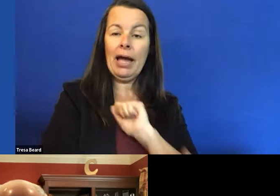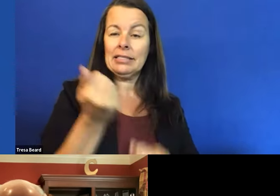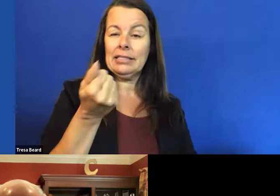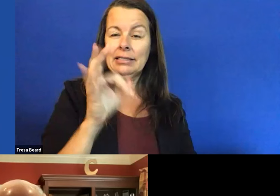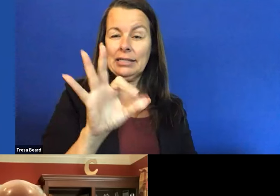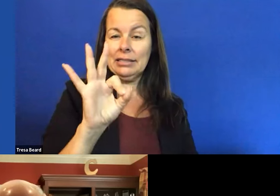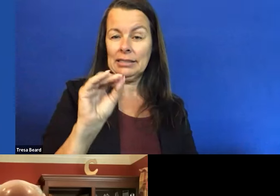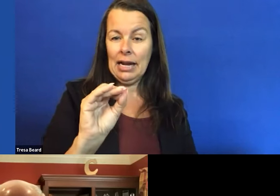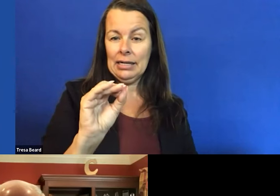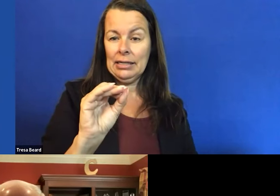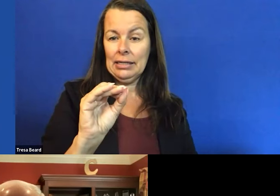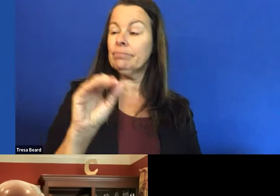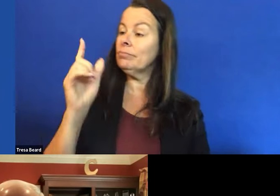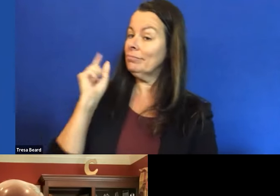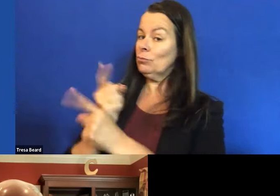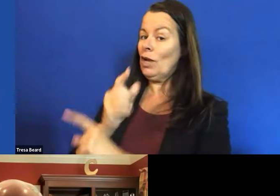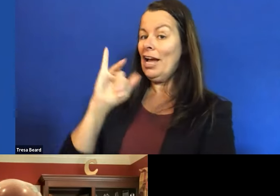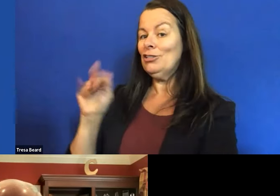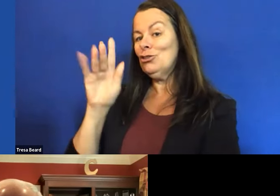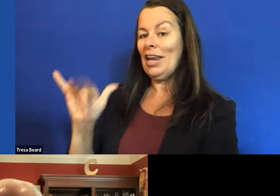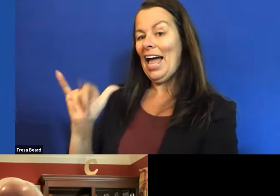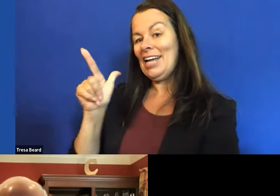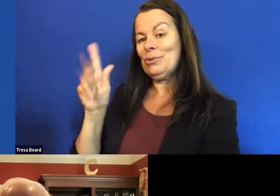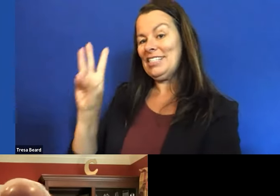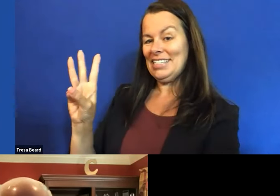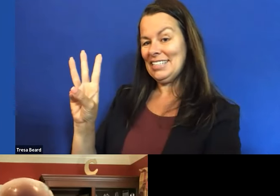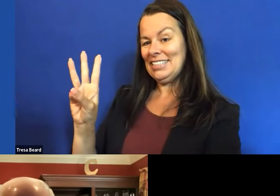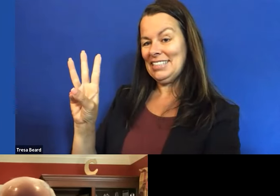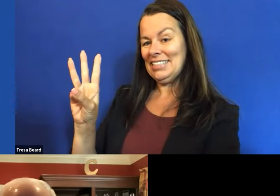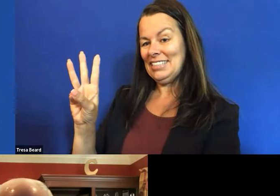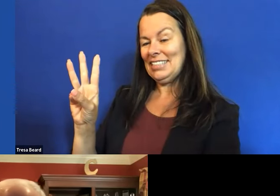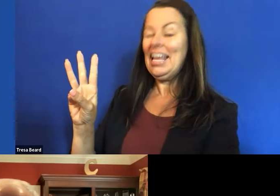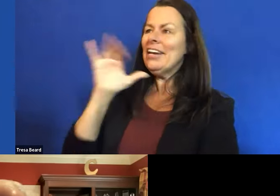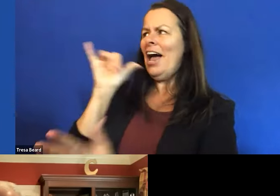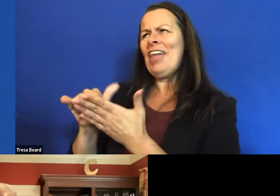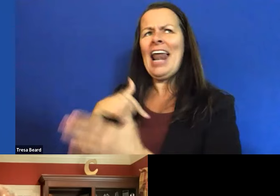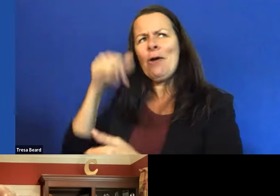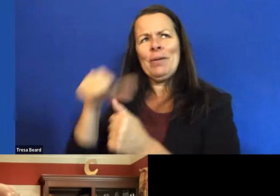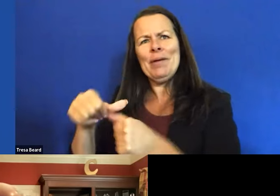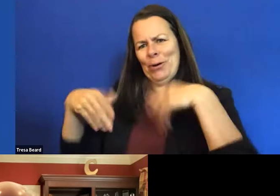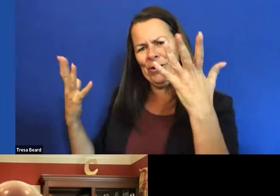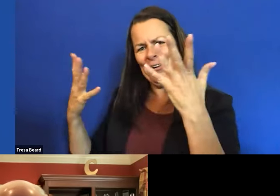That's right. July 26, by the way. Yes, July 26. that I remember, but that's what I remember.